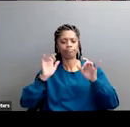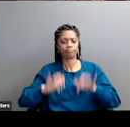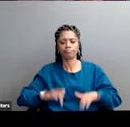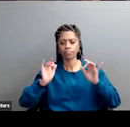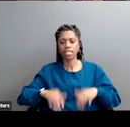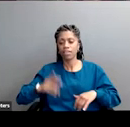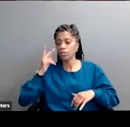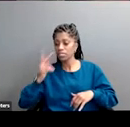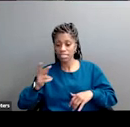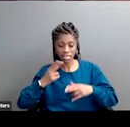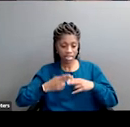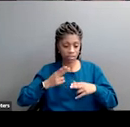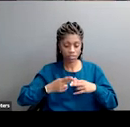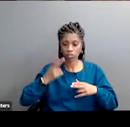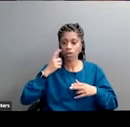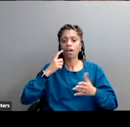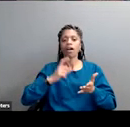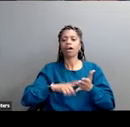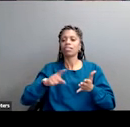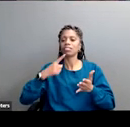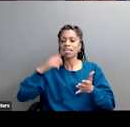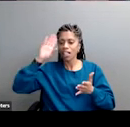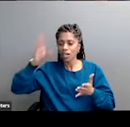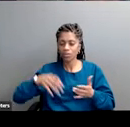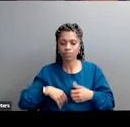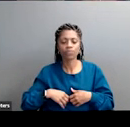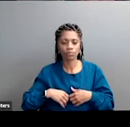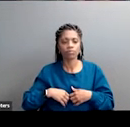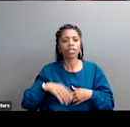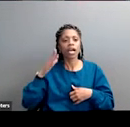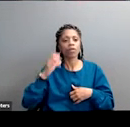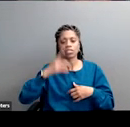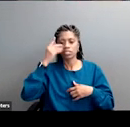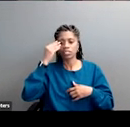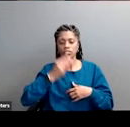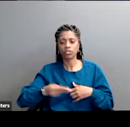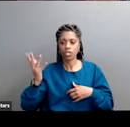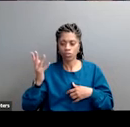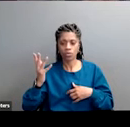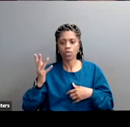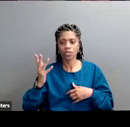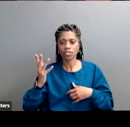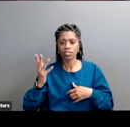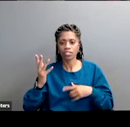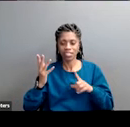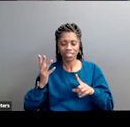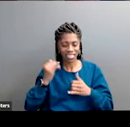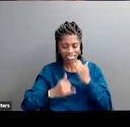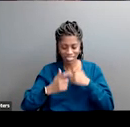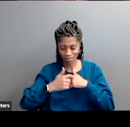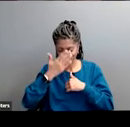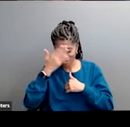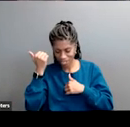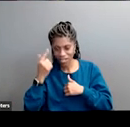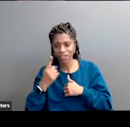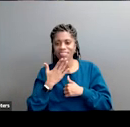if you see names that you recognize but let's go ahead i'm going to take you through just a couple of quick pieces of housekeeping i also want to got to do this last time i want